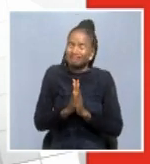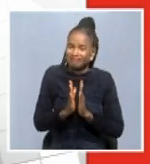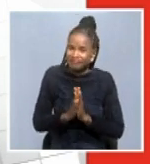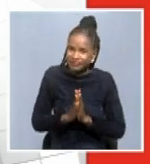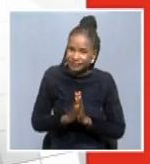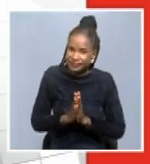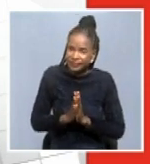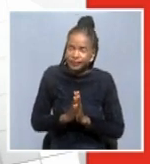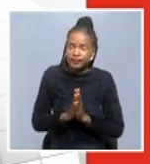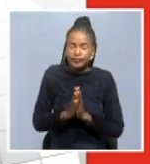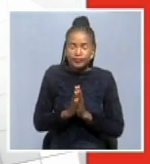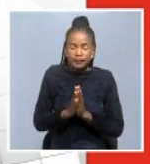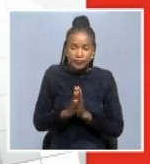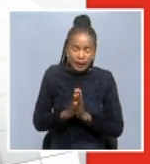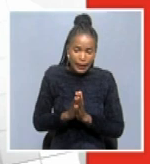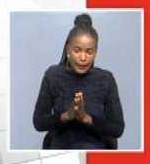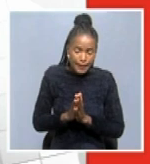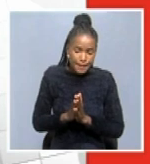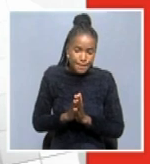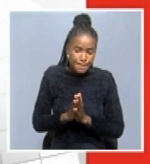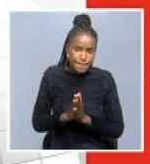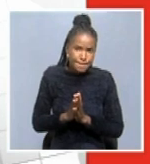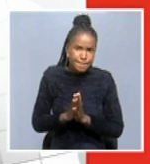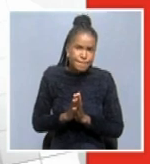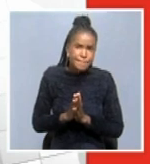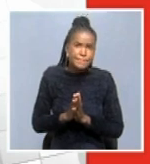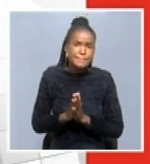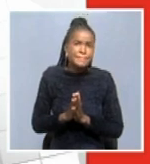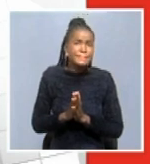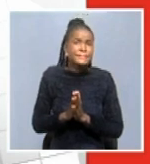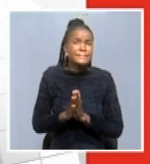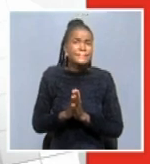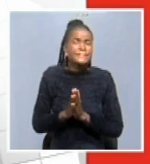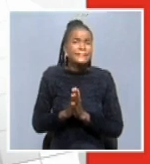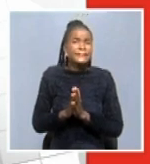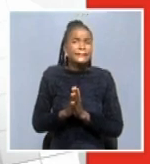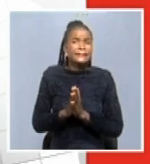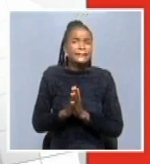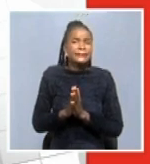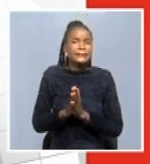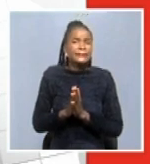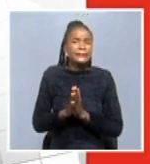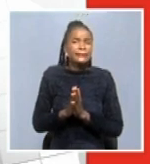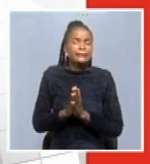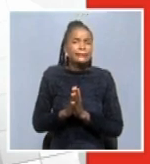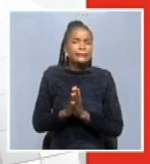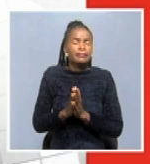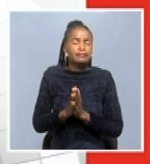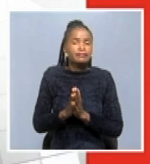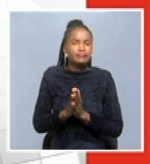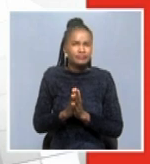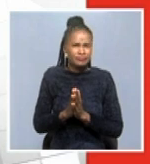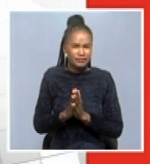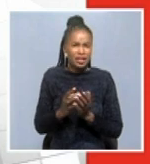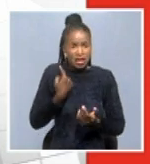also just be sure that you are sort of having an